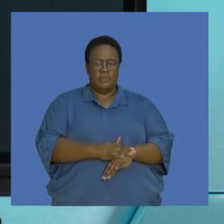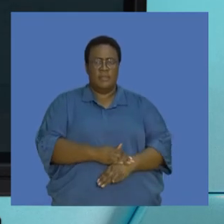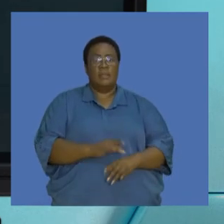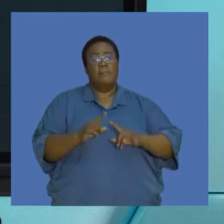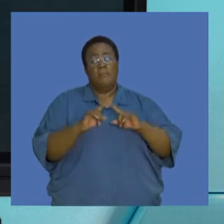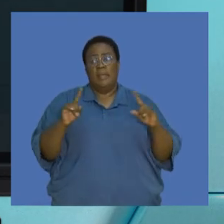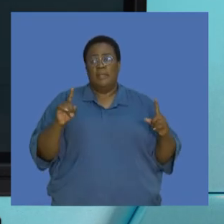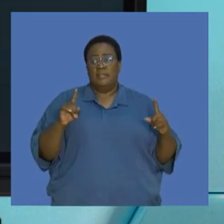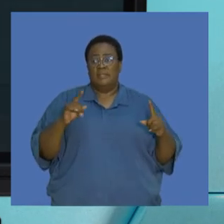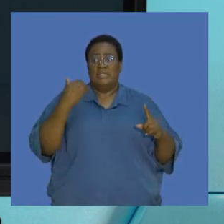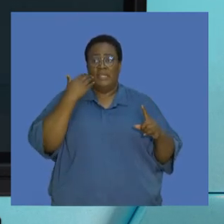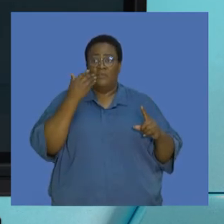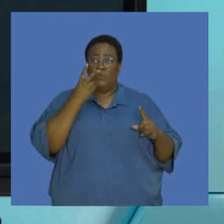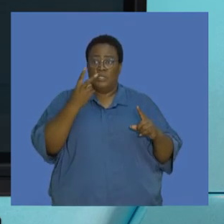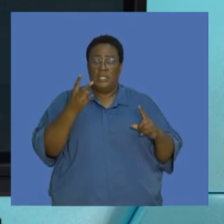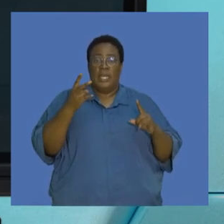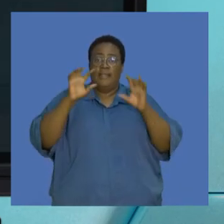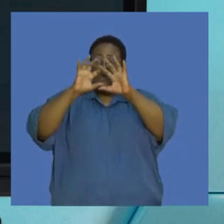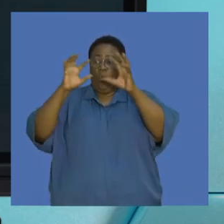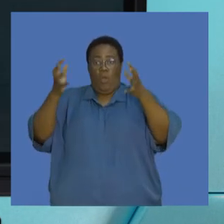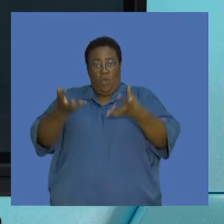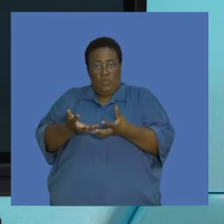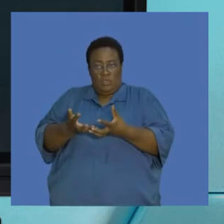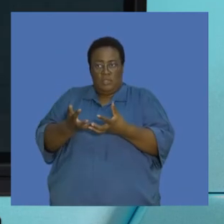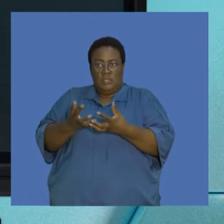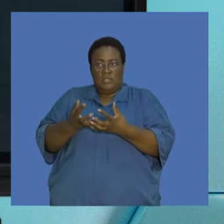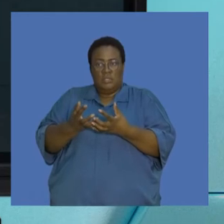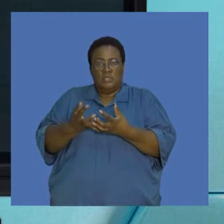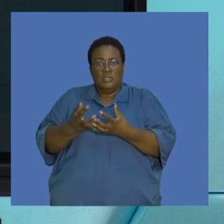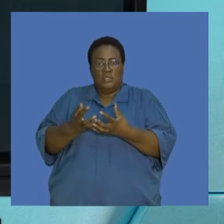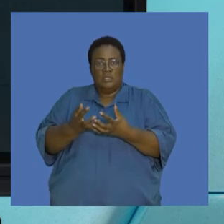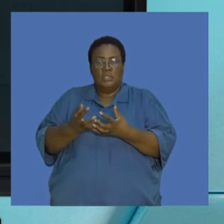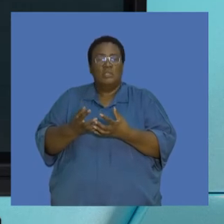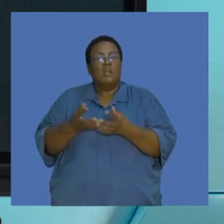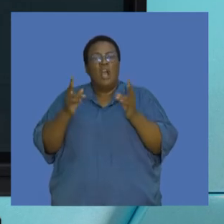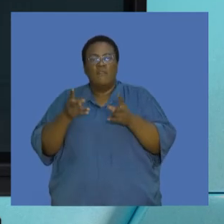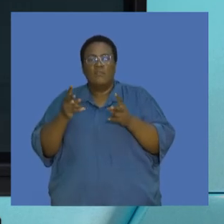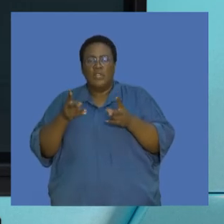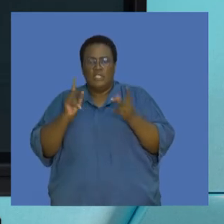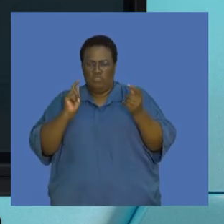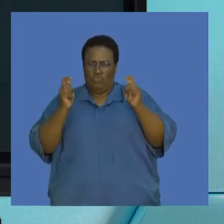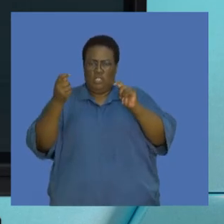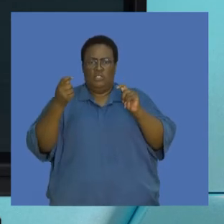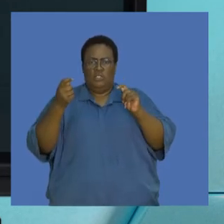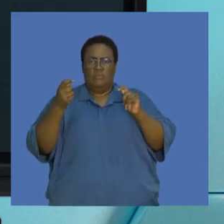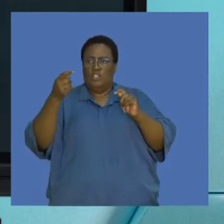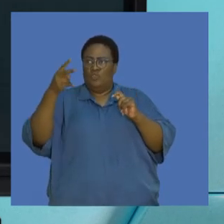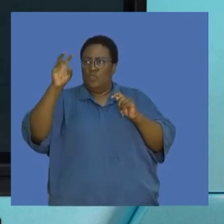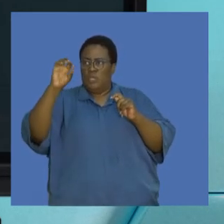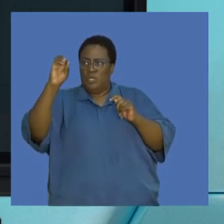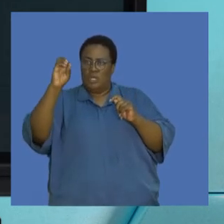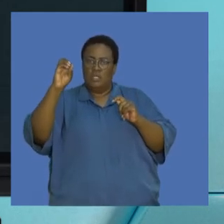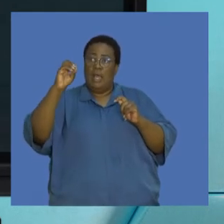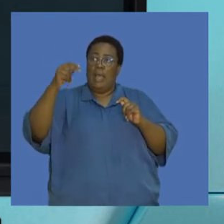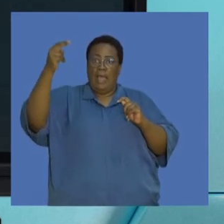times. However, if we were to look at the global average and that average changing by 2 degrees, either higher